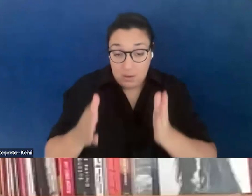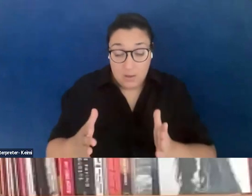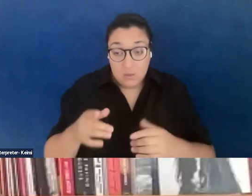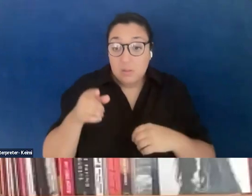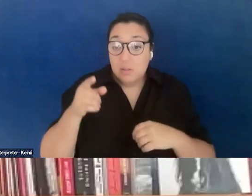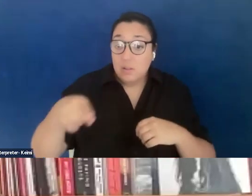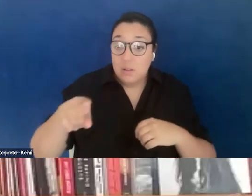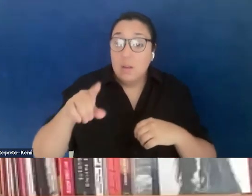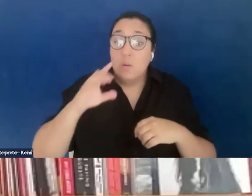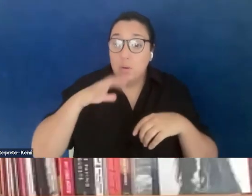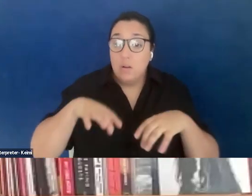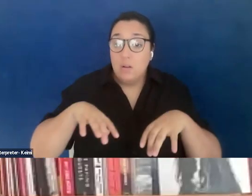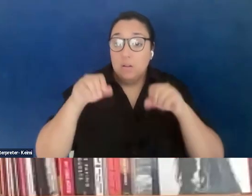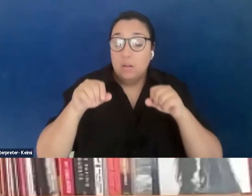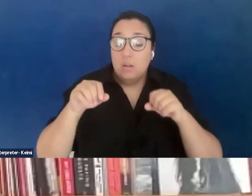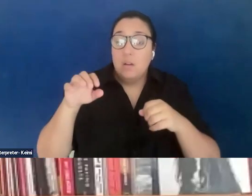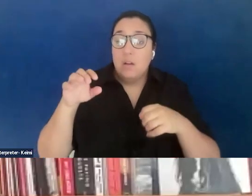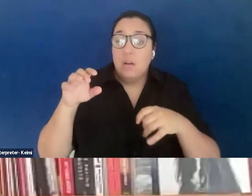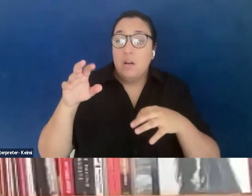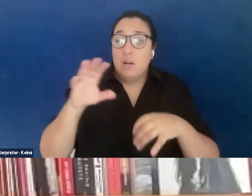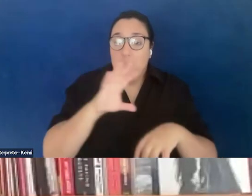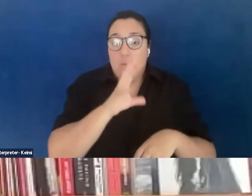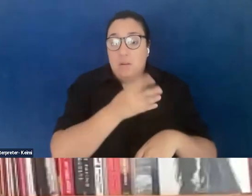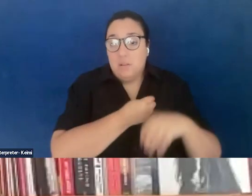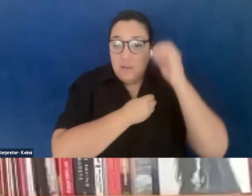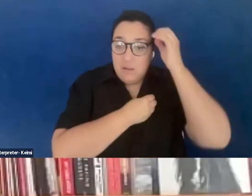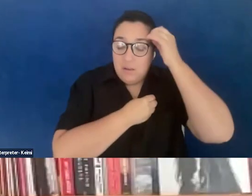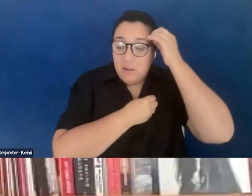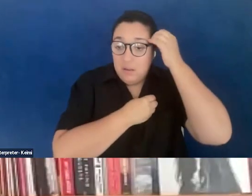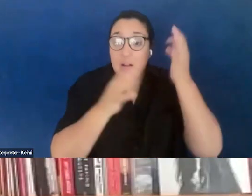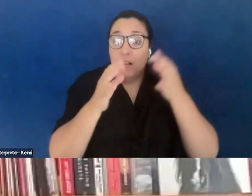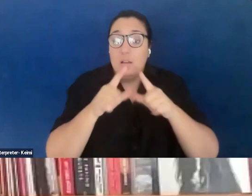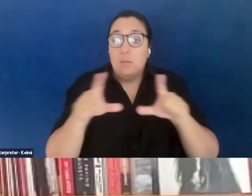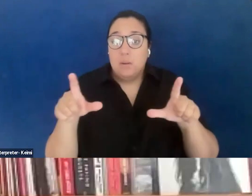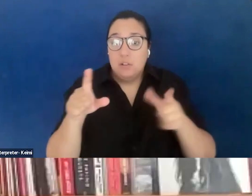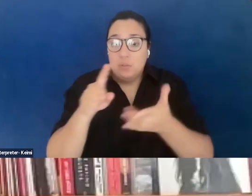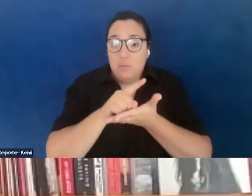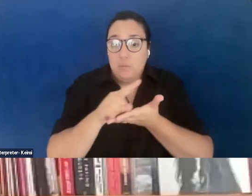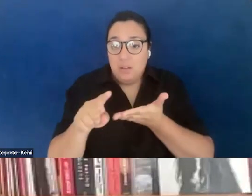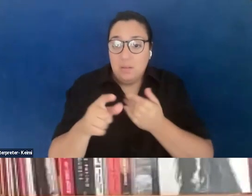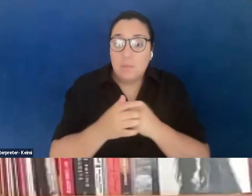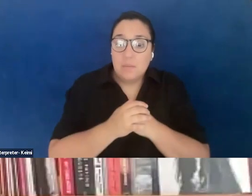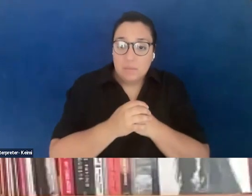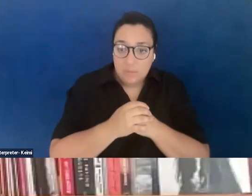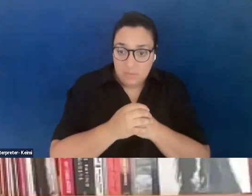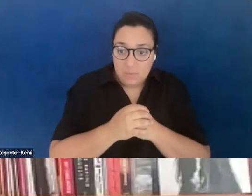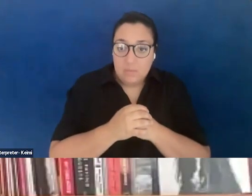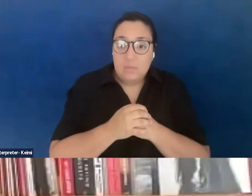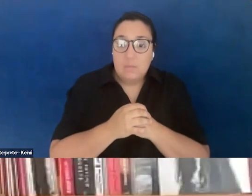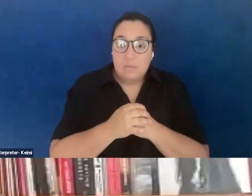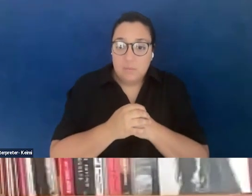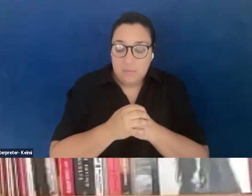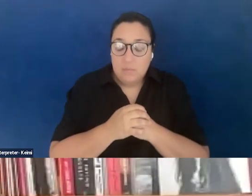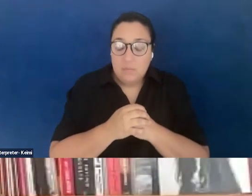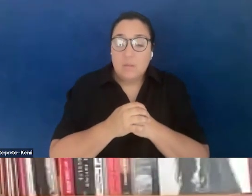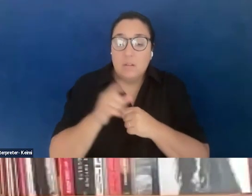week, along with other campuses. And so to really build community and do the very work that folks on